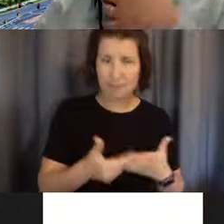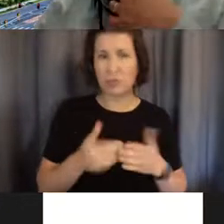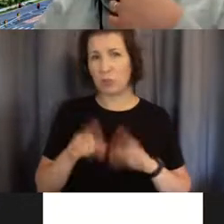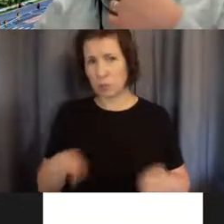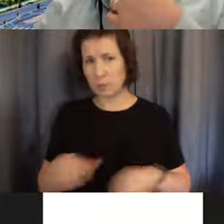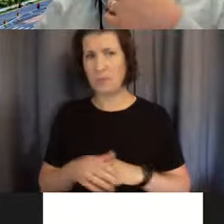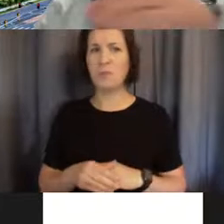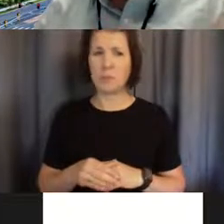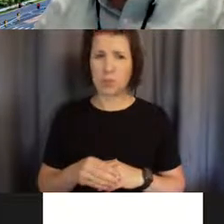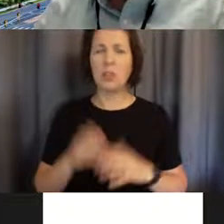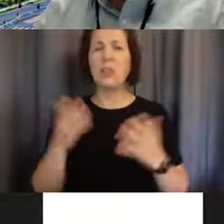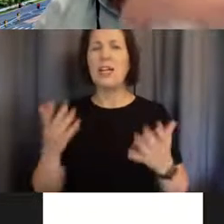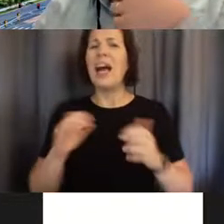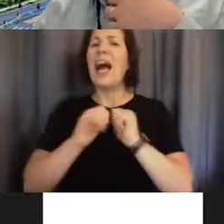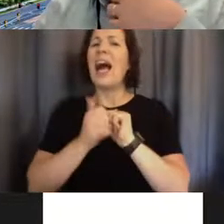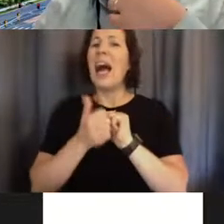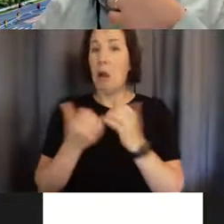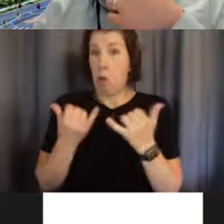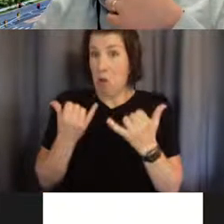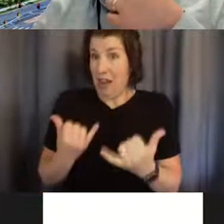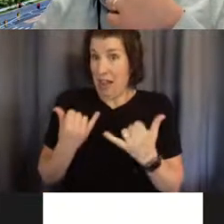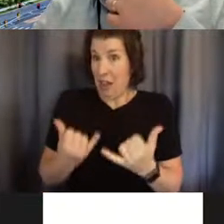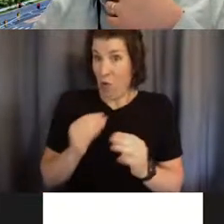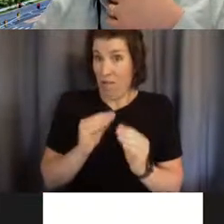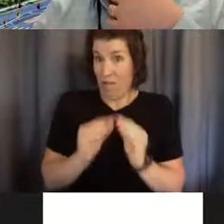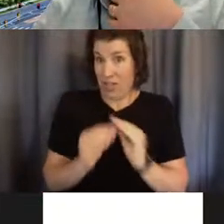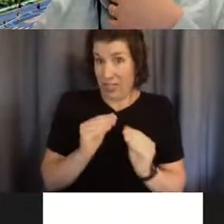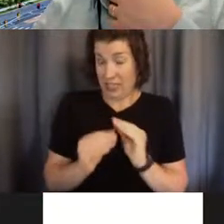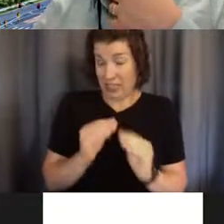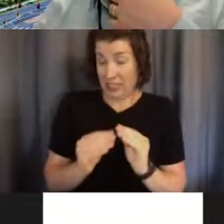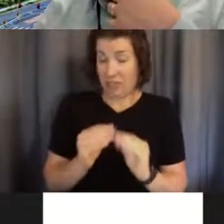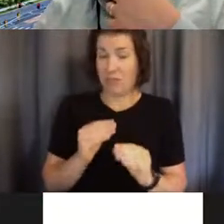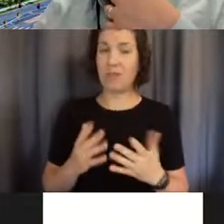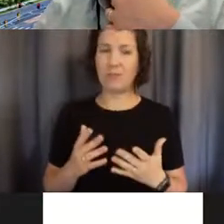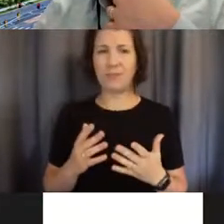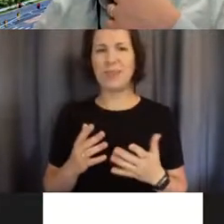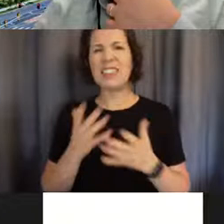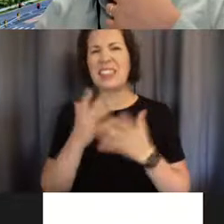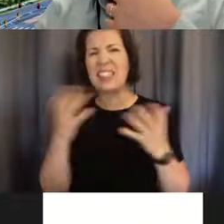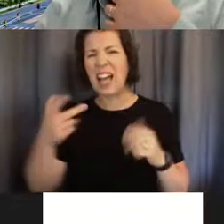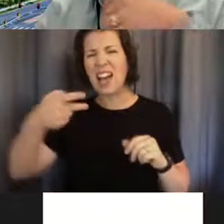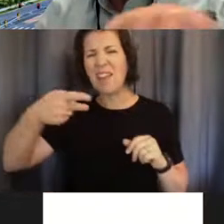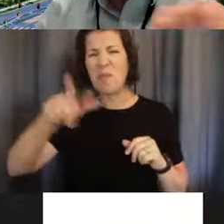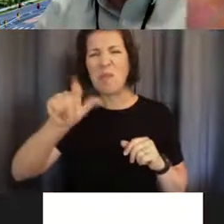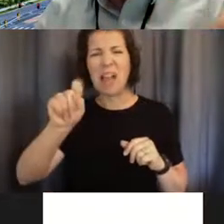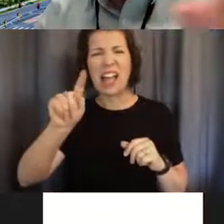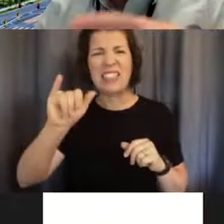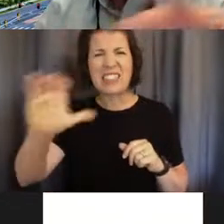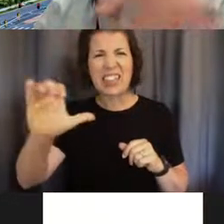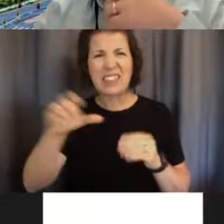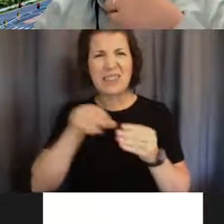And how they're fixed now, it's really with a lot of more plastic materials, even the